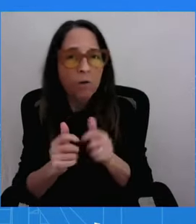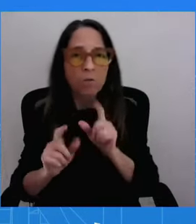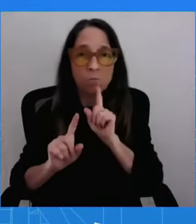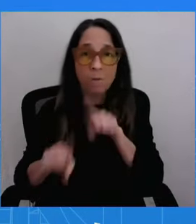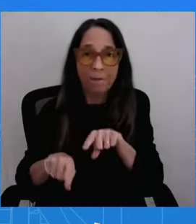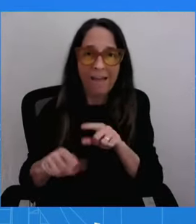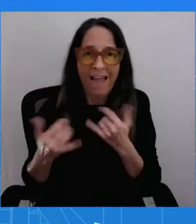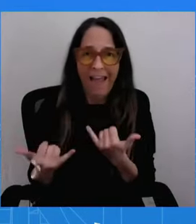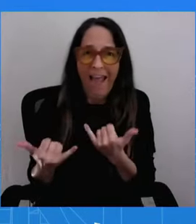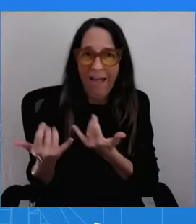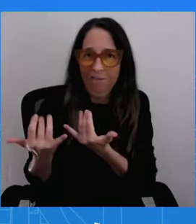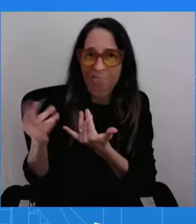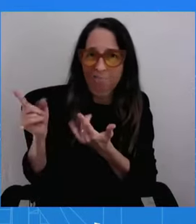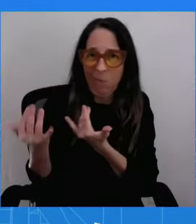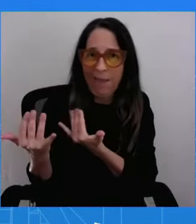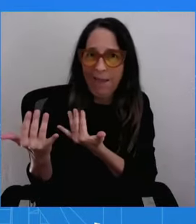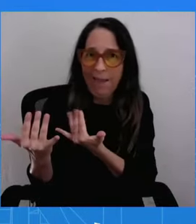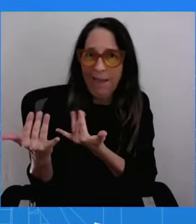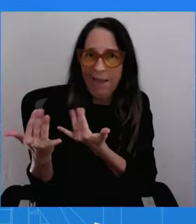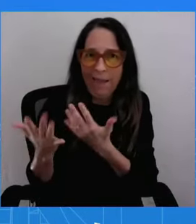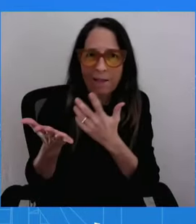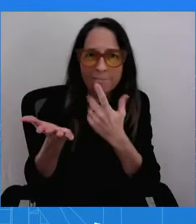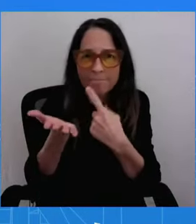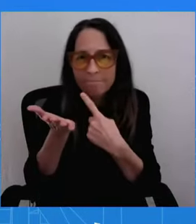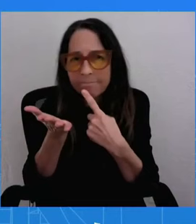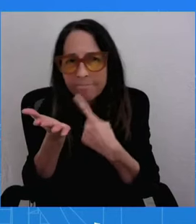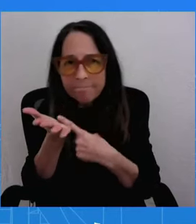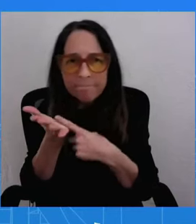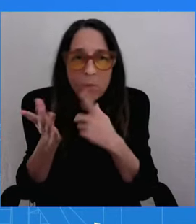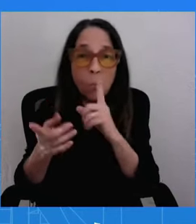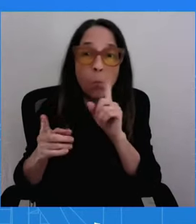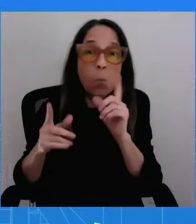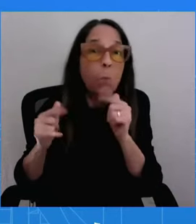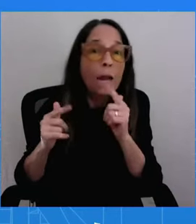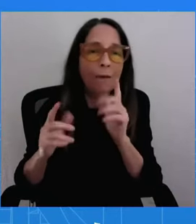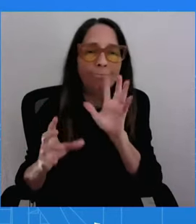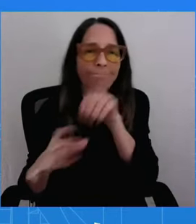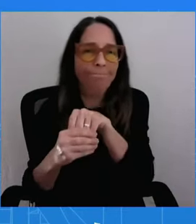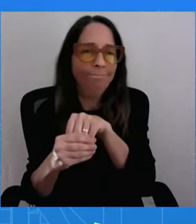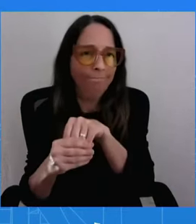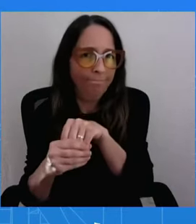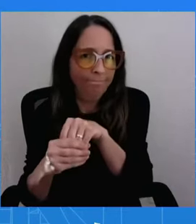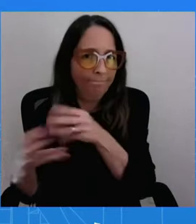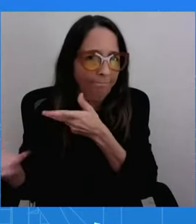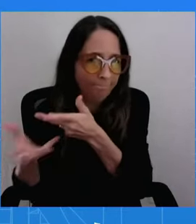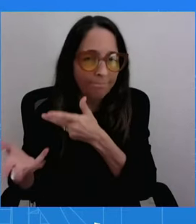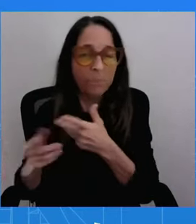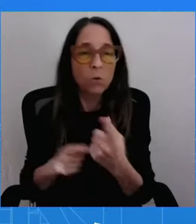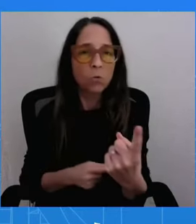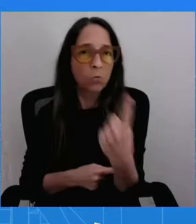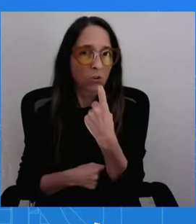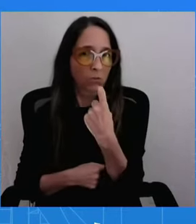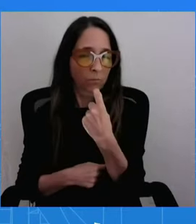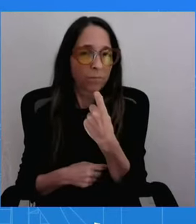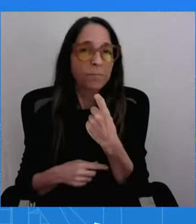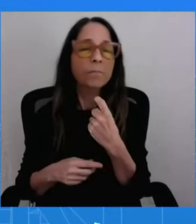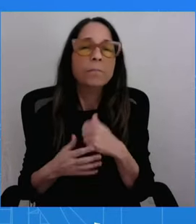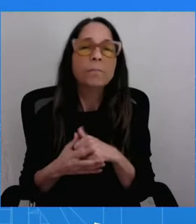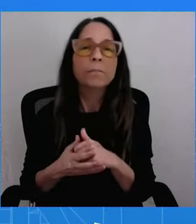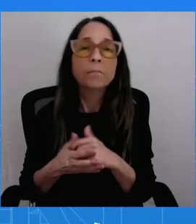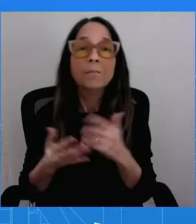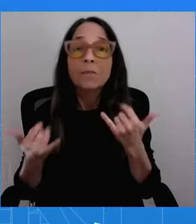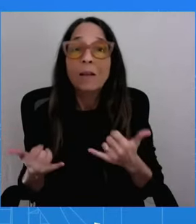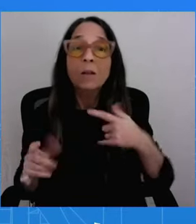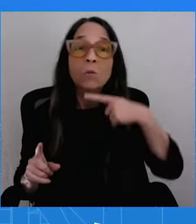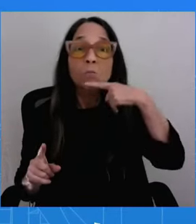Jen, do you see a possible link between Russian attempts to undermine the support for Ukraine as a part of this operation